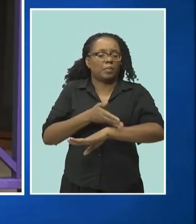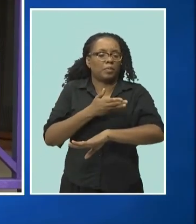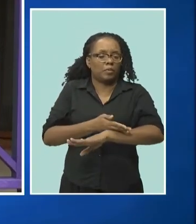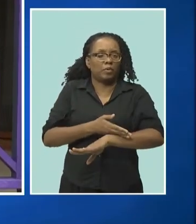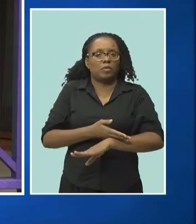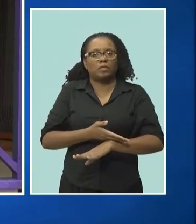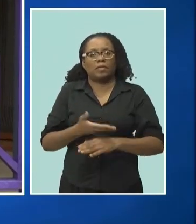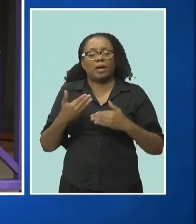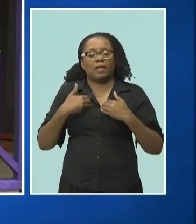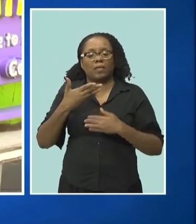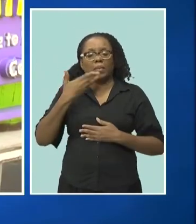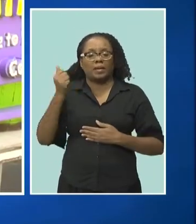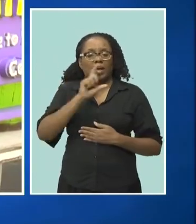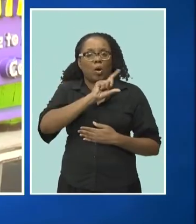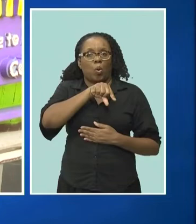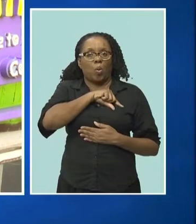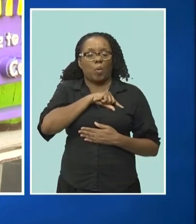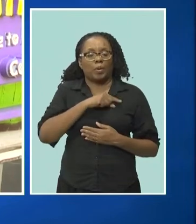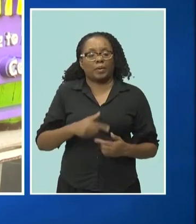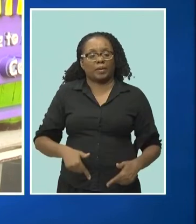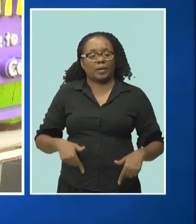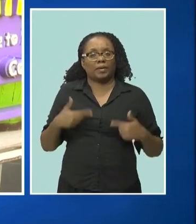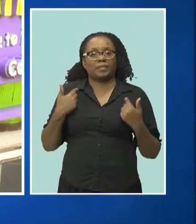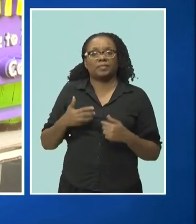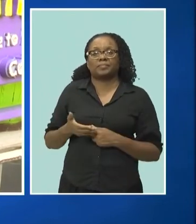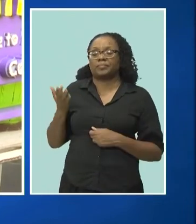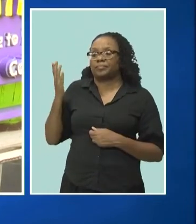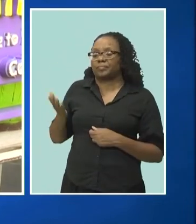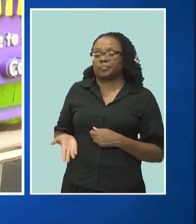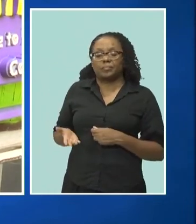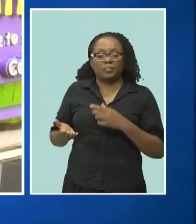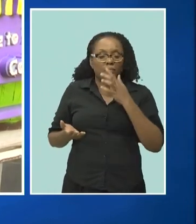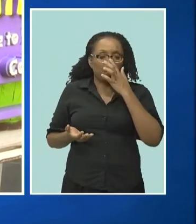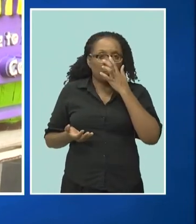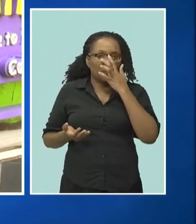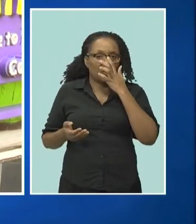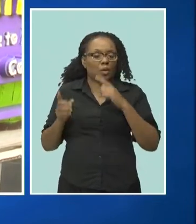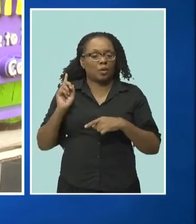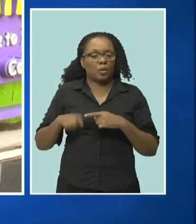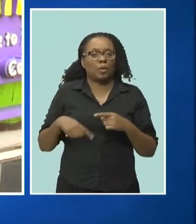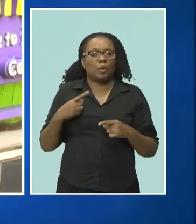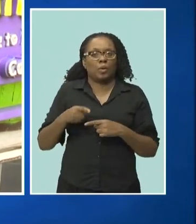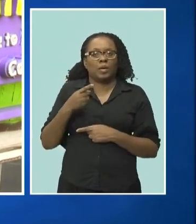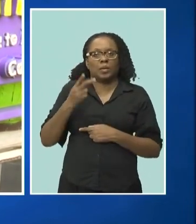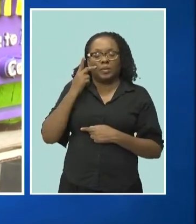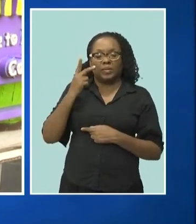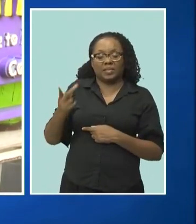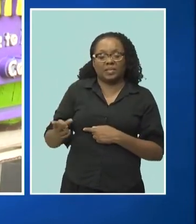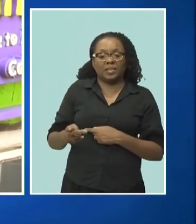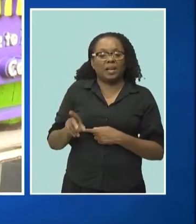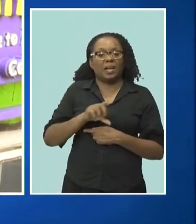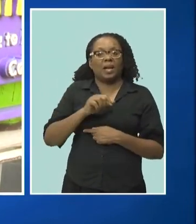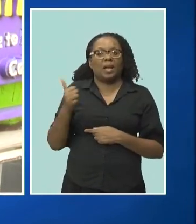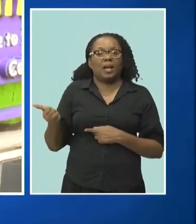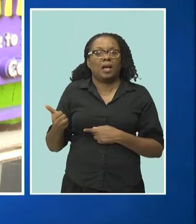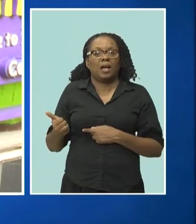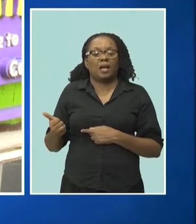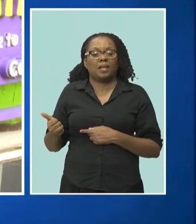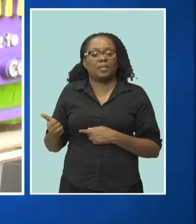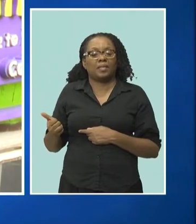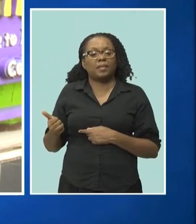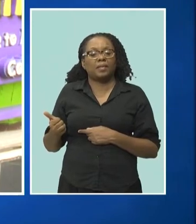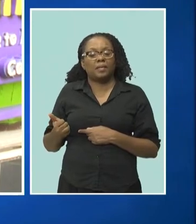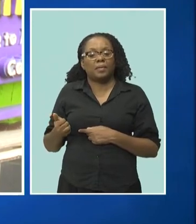of life. When you look, the persons of another ethnic group who are expanding,